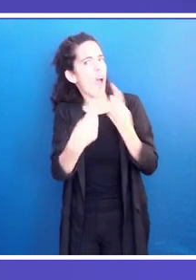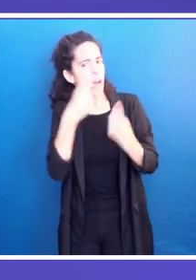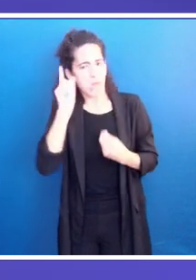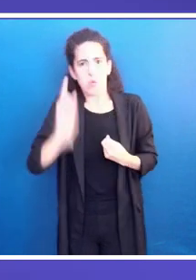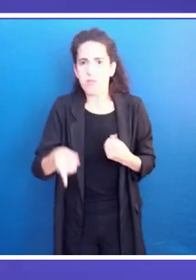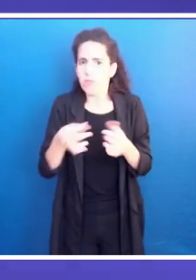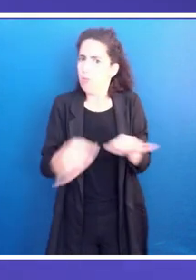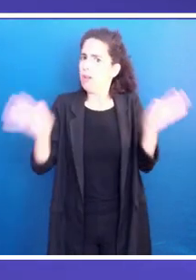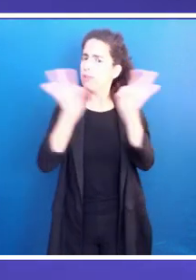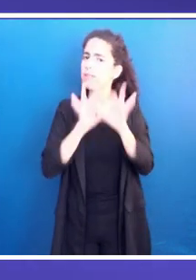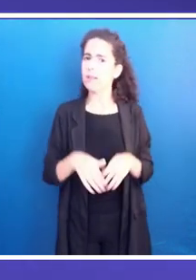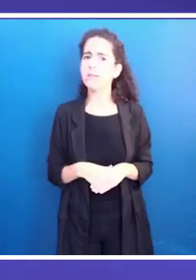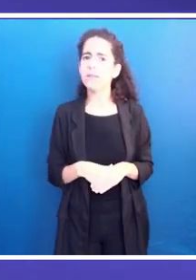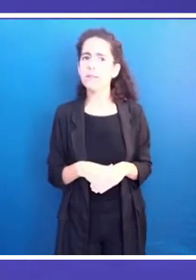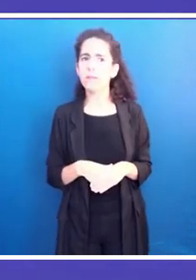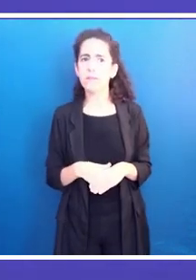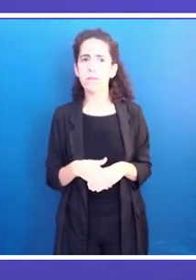waged against this virus.